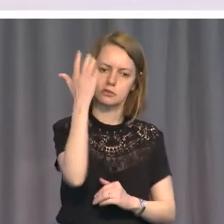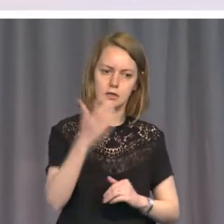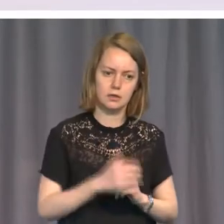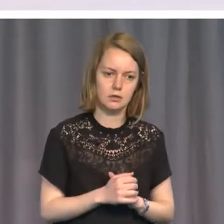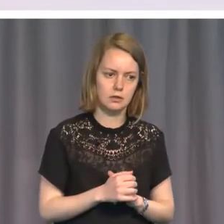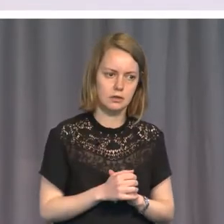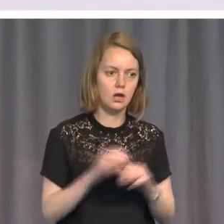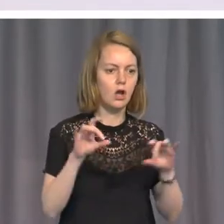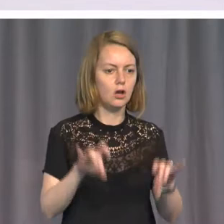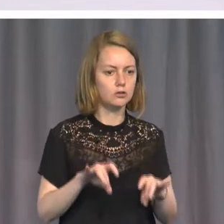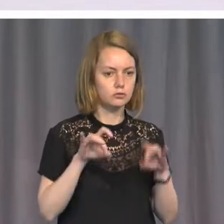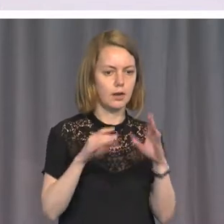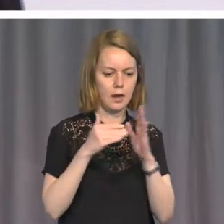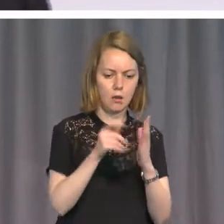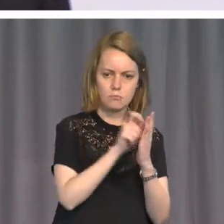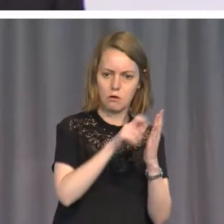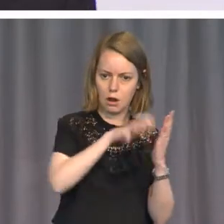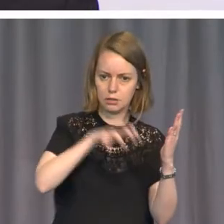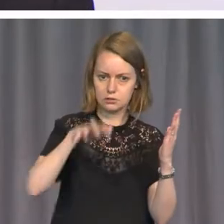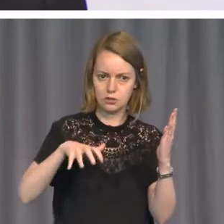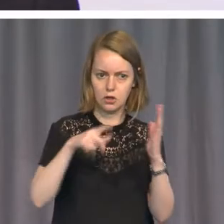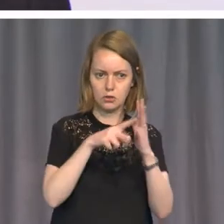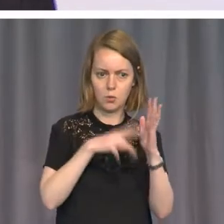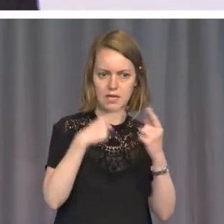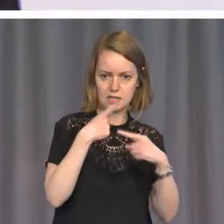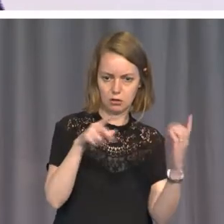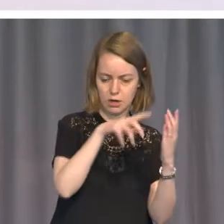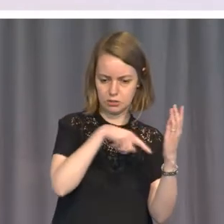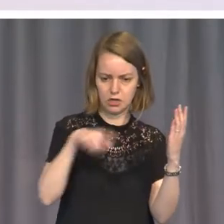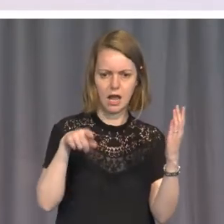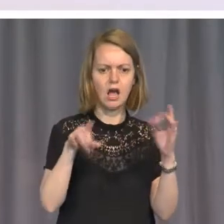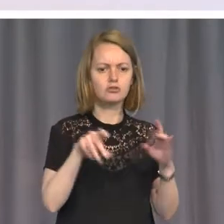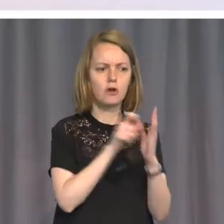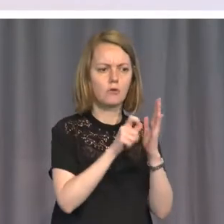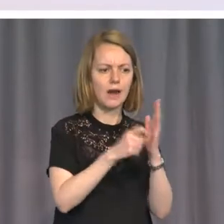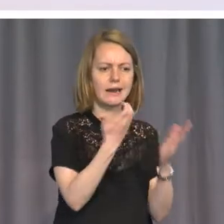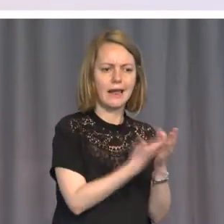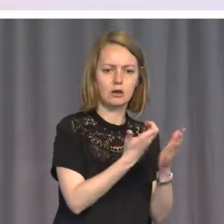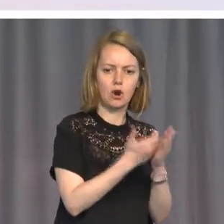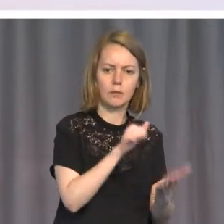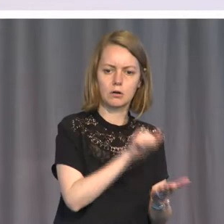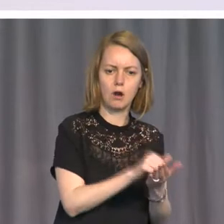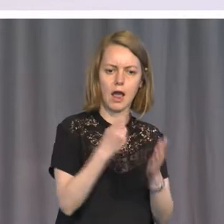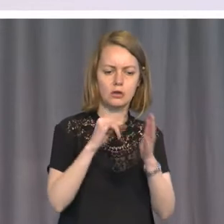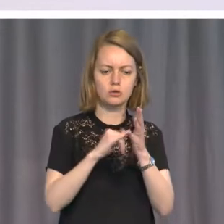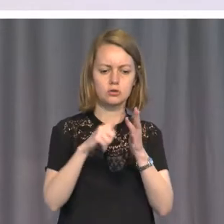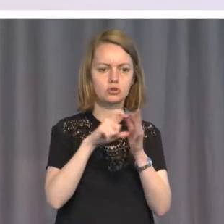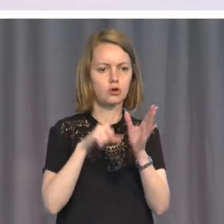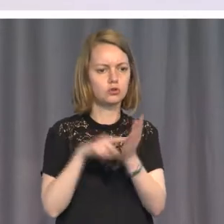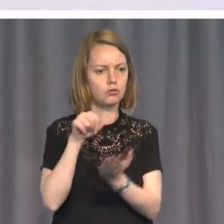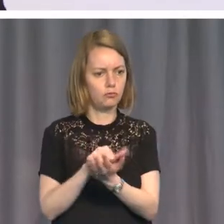contribution to the text was to write the economic and social rights section and to,